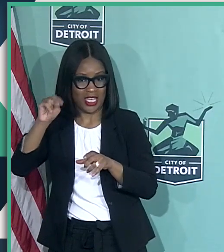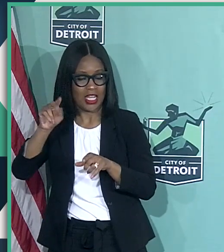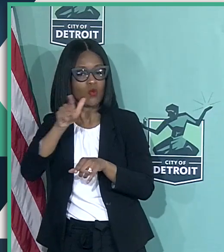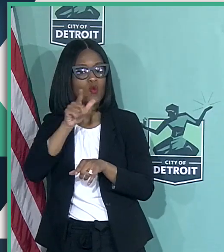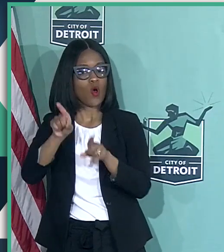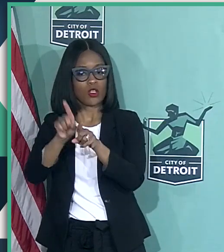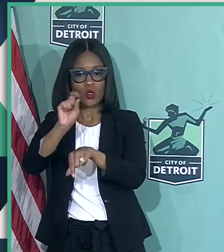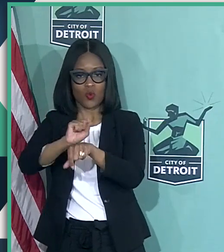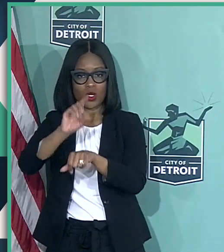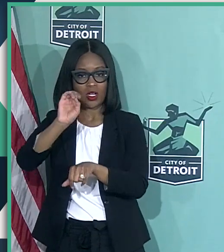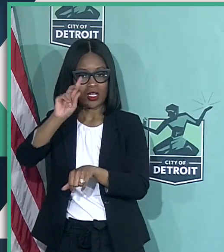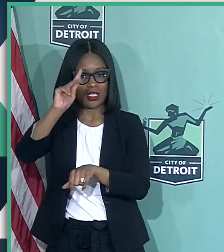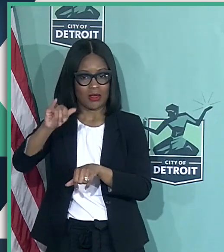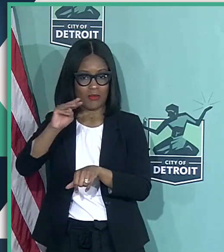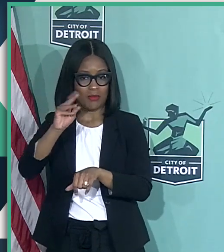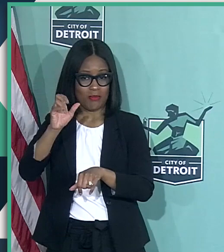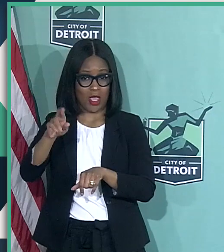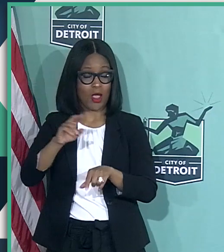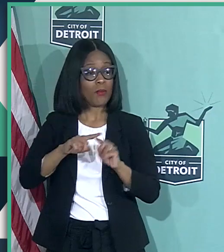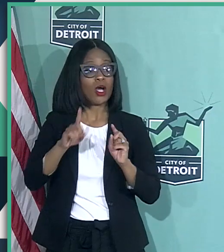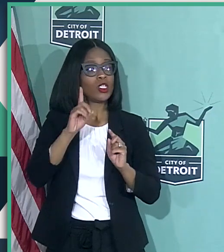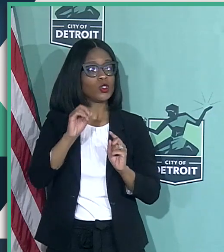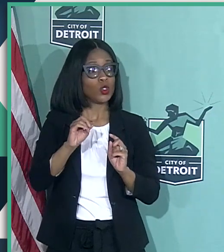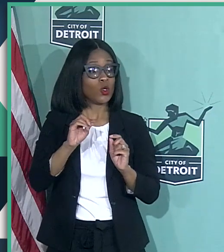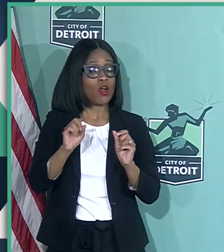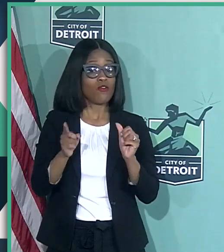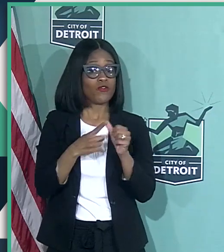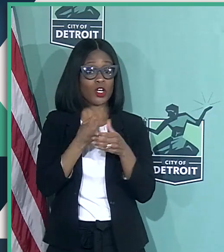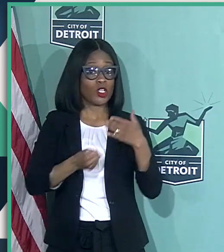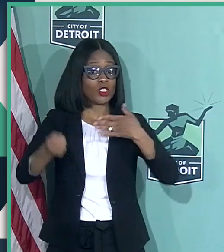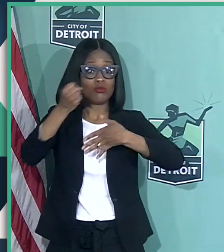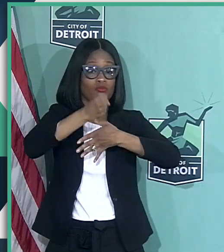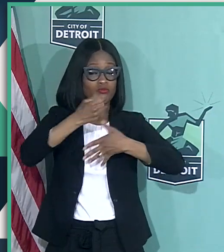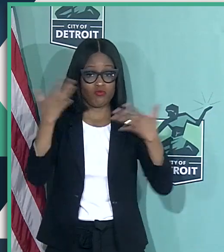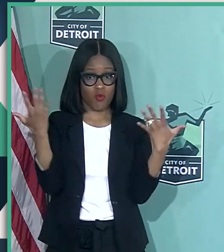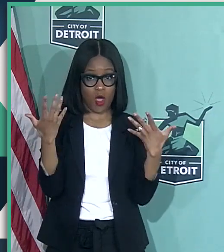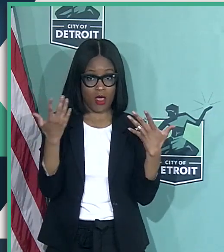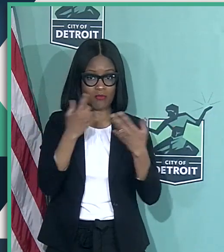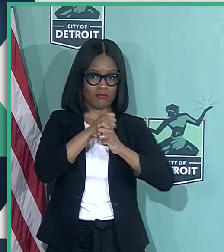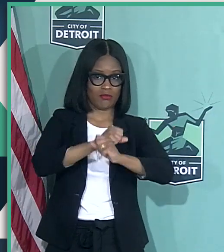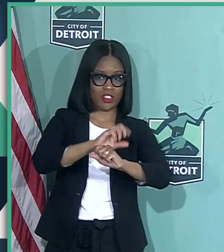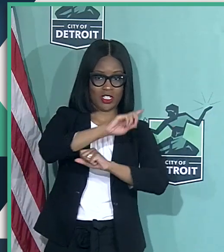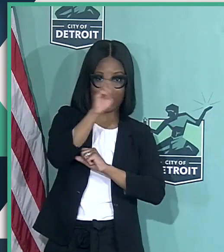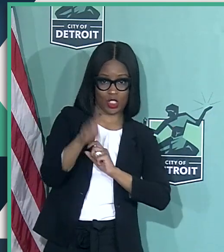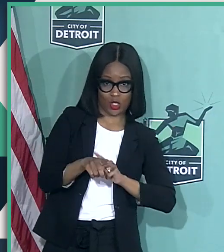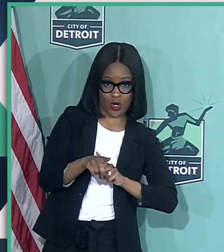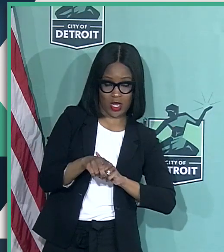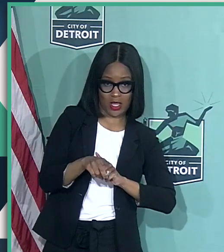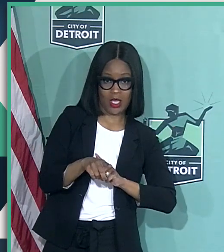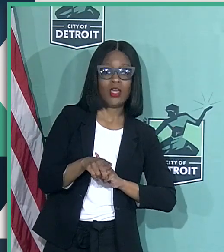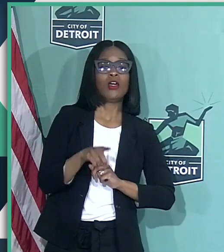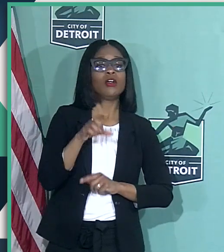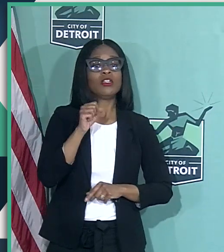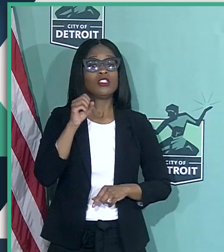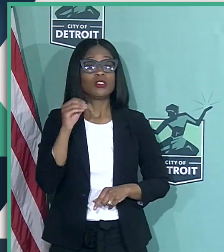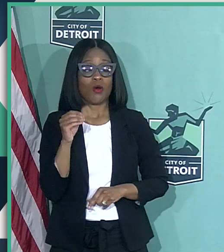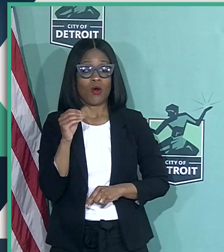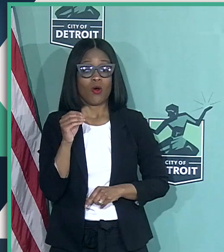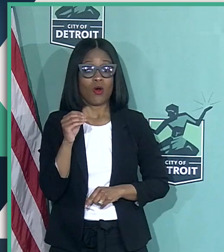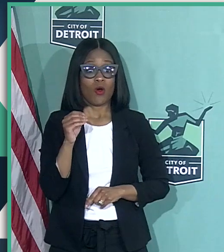But we're doing this in a way, my first priority is protect Detroiters. And given the